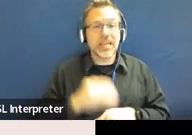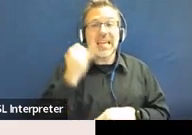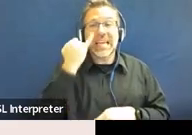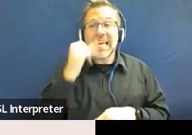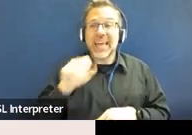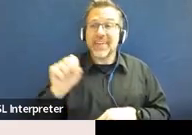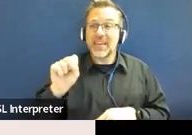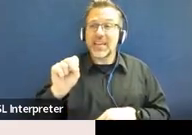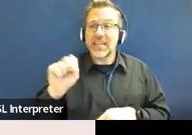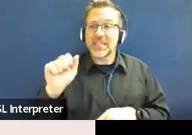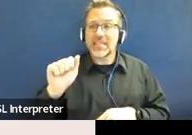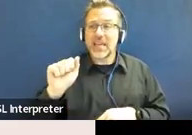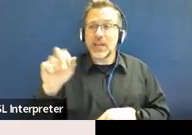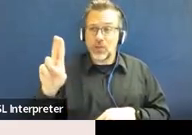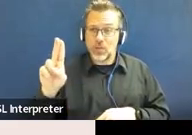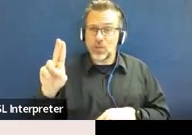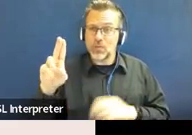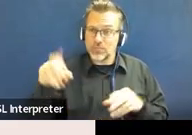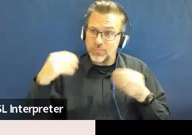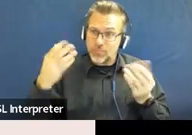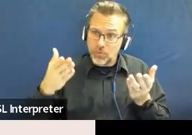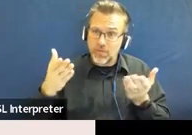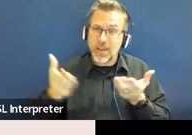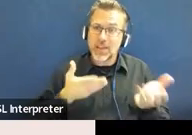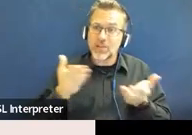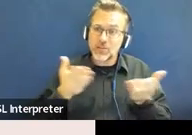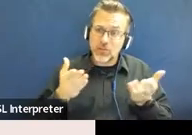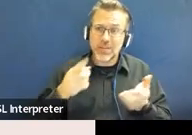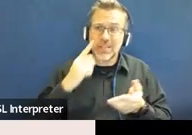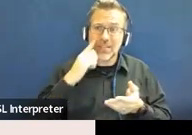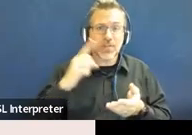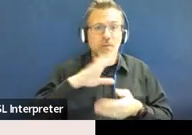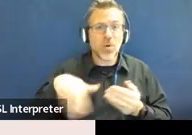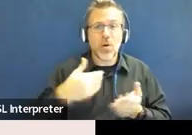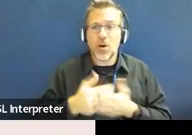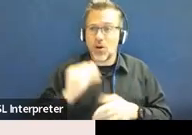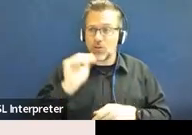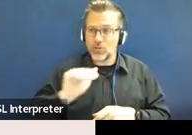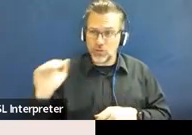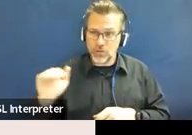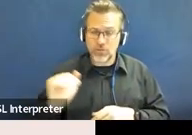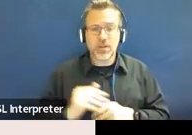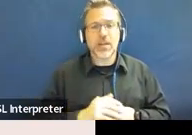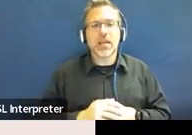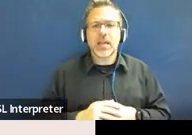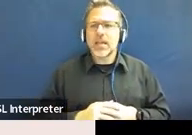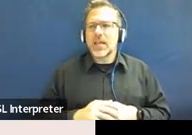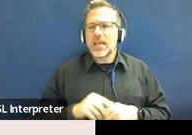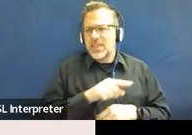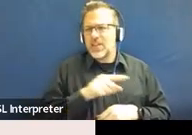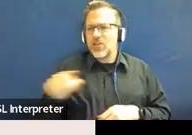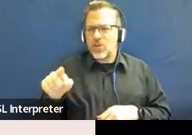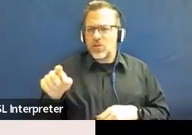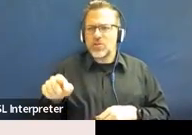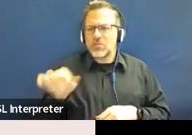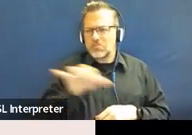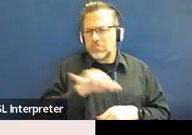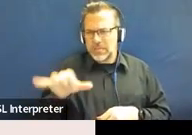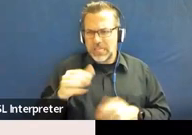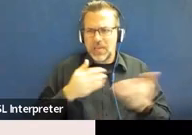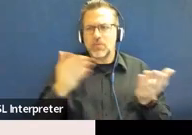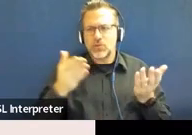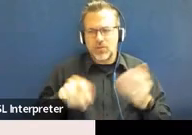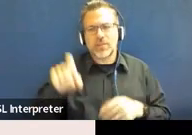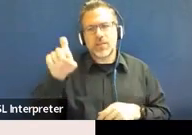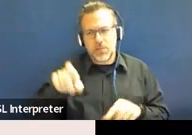provides services to all children who've been removed for 10 school days or less, then those exact services must also be